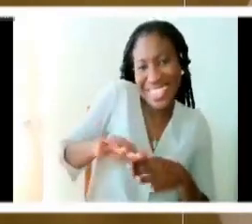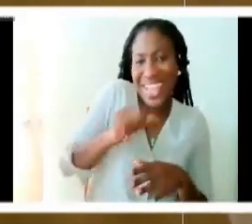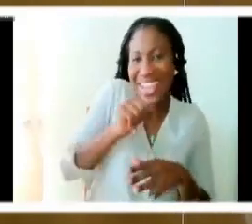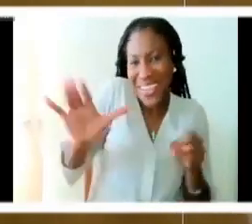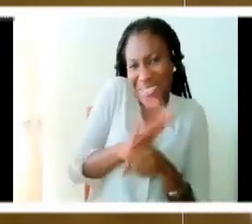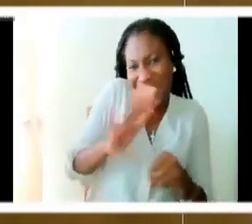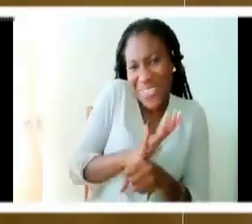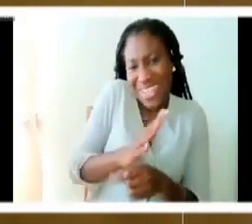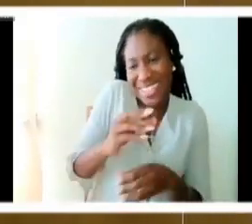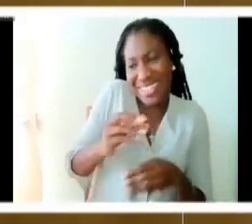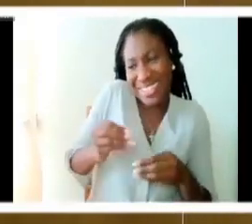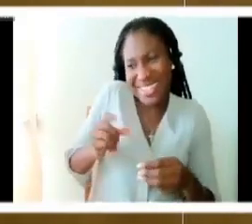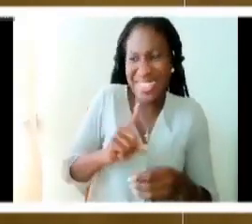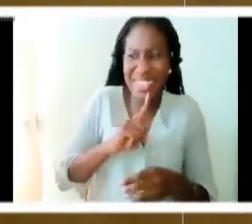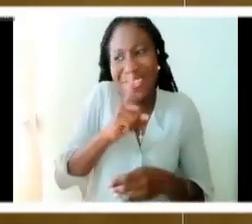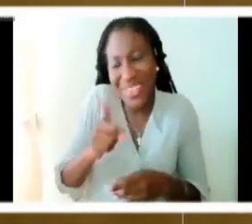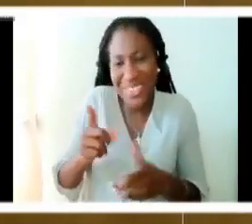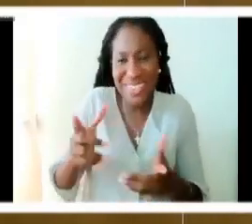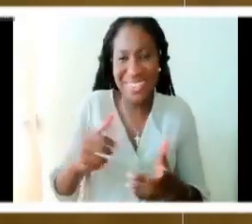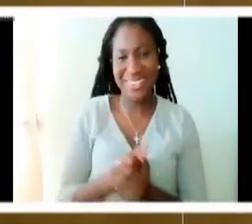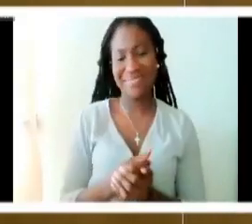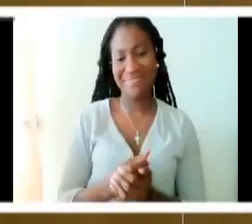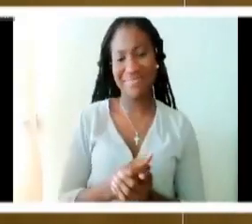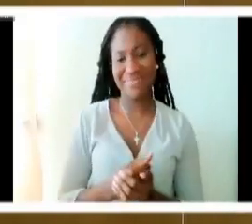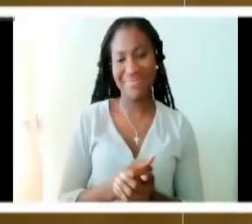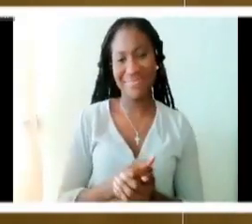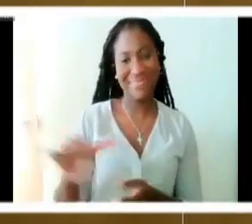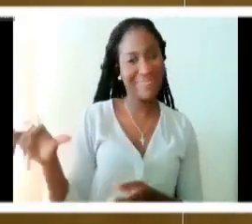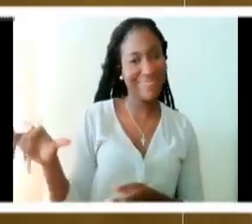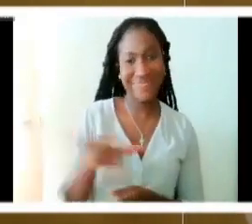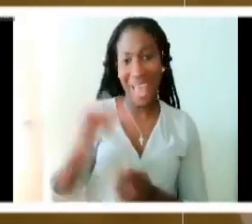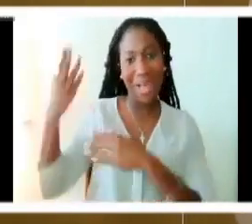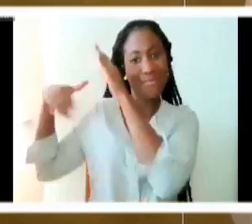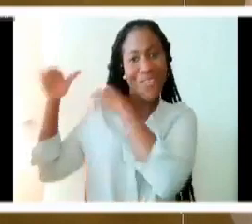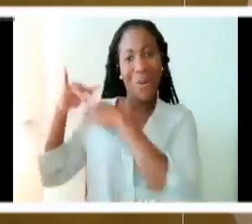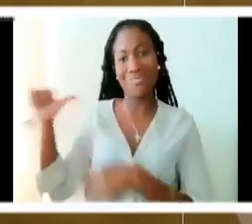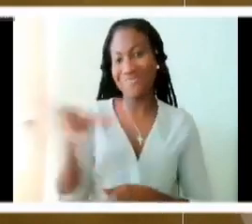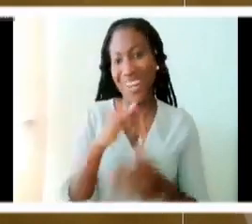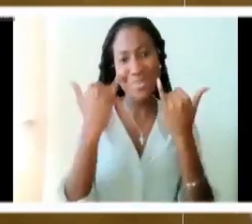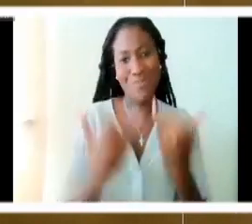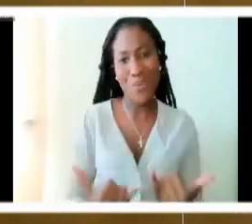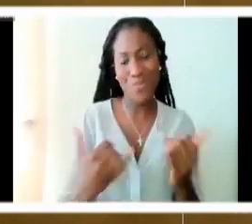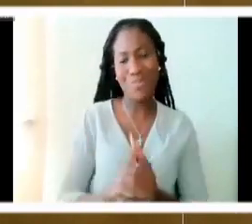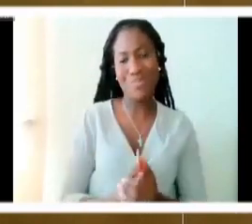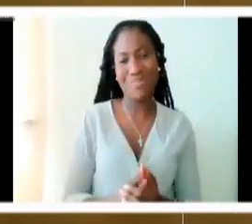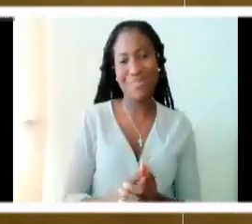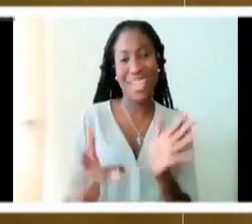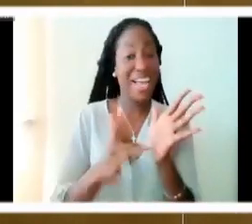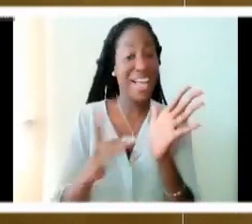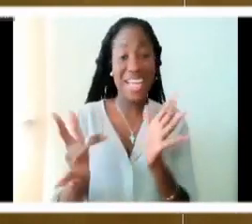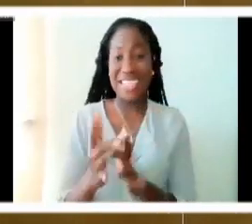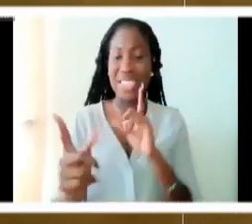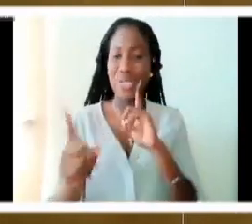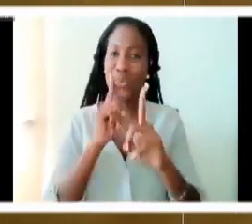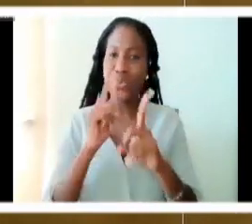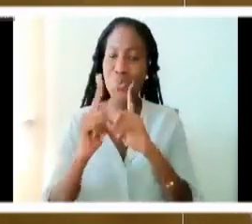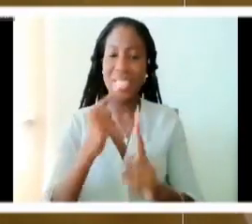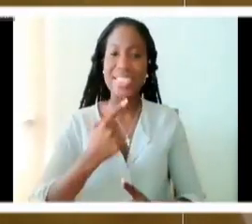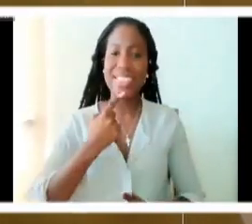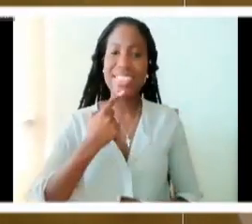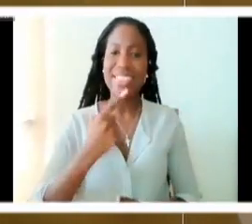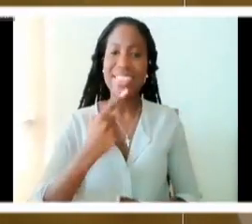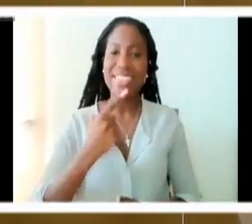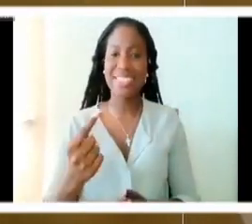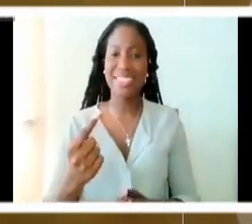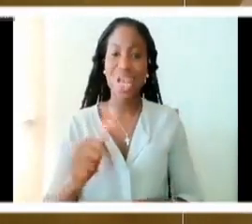him as it was then it is now. And Jesus spoke to them and he said all authority in heaven and